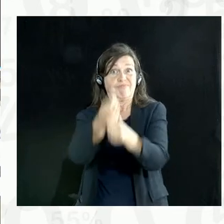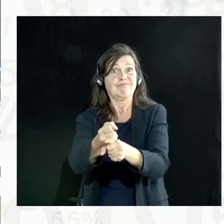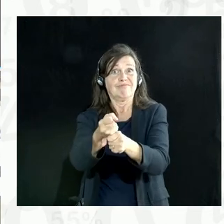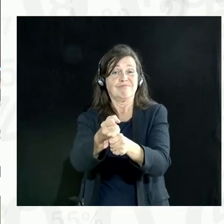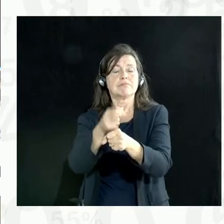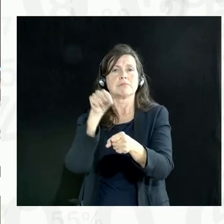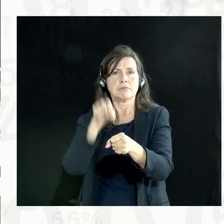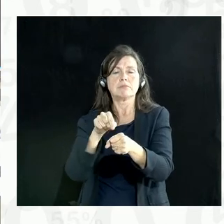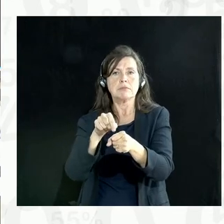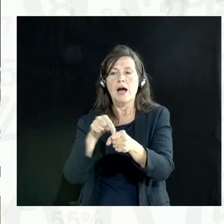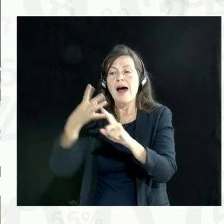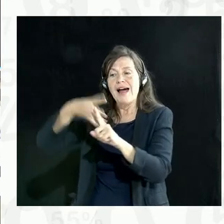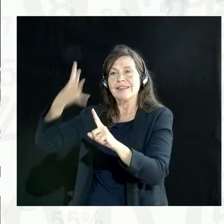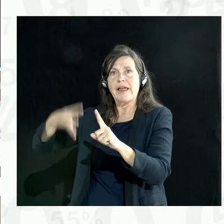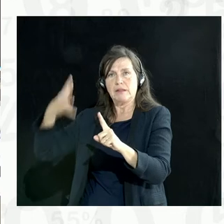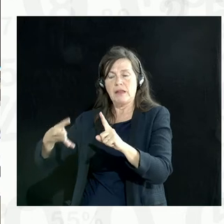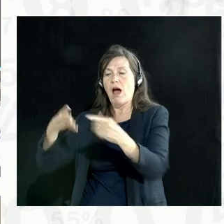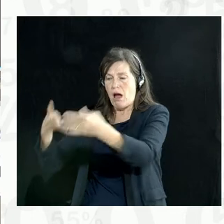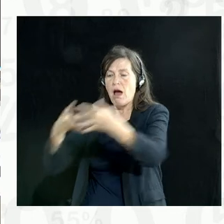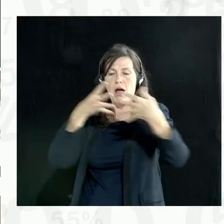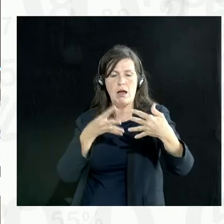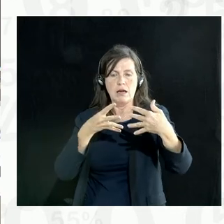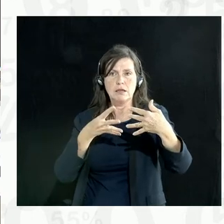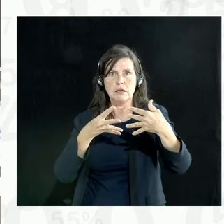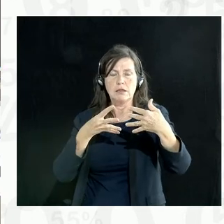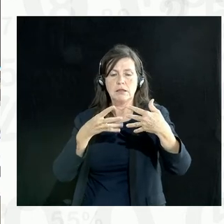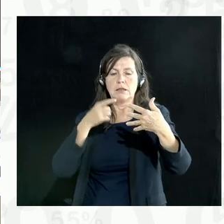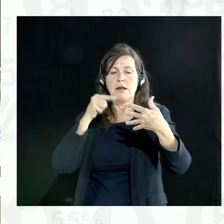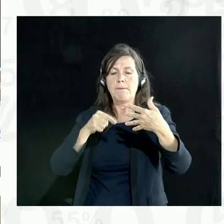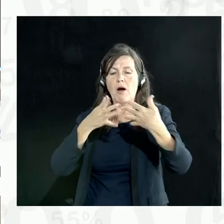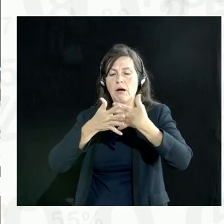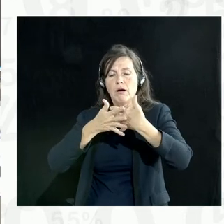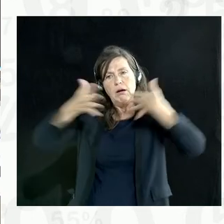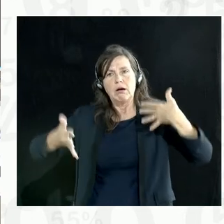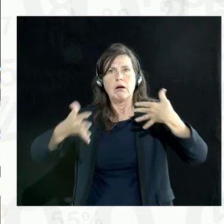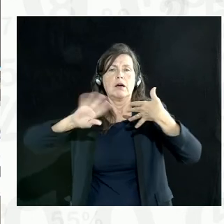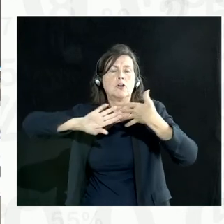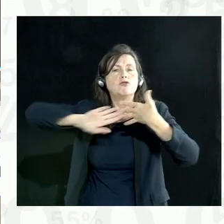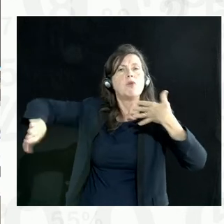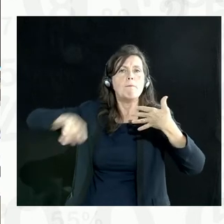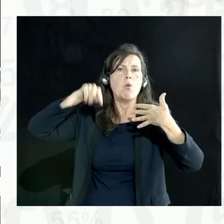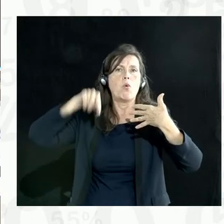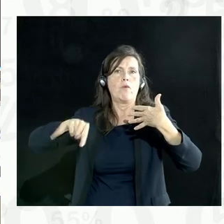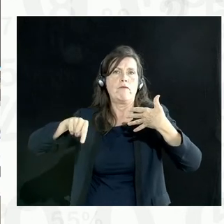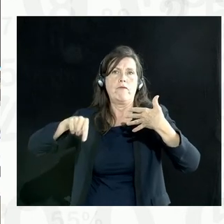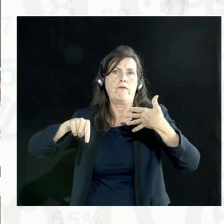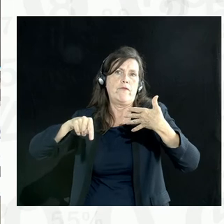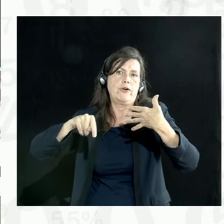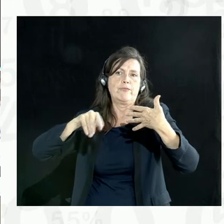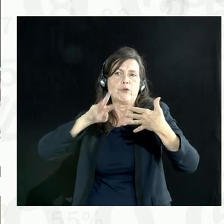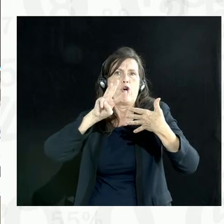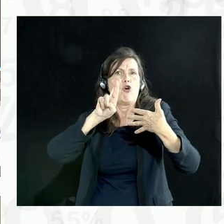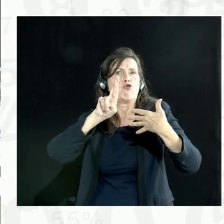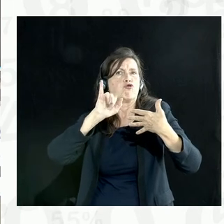to, you know, remove some of, you know, the risk with the data. The second thing I would say about India that's